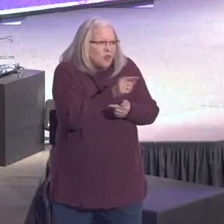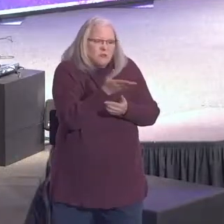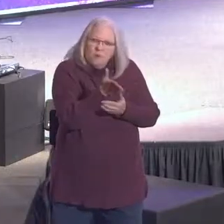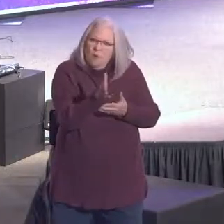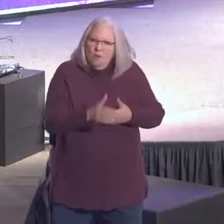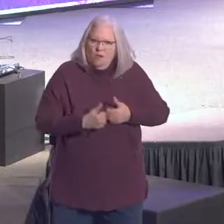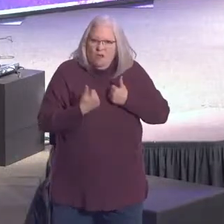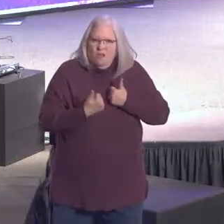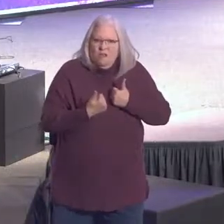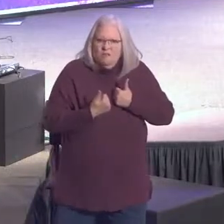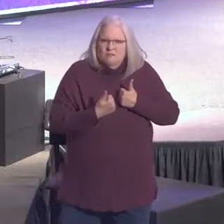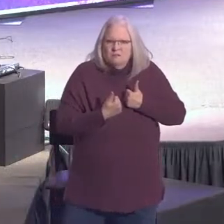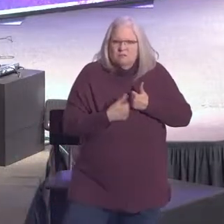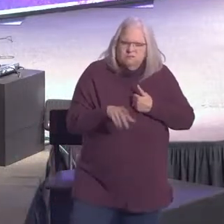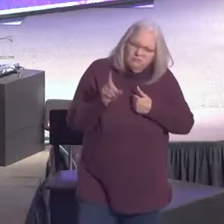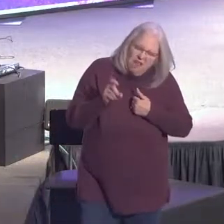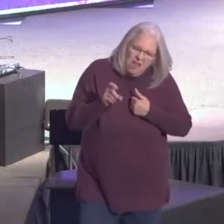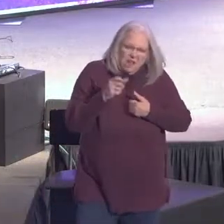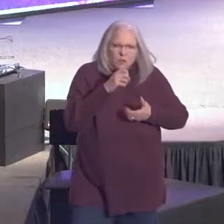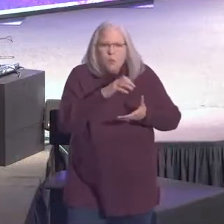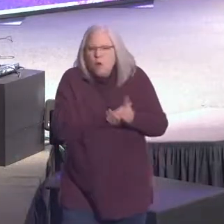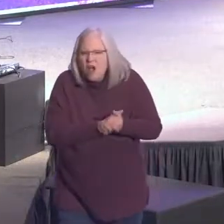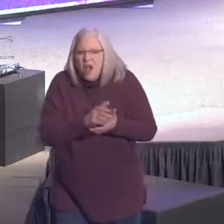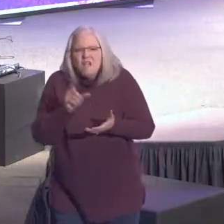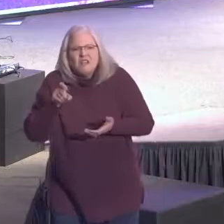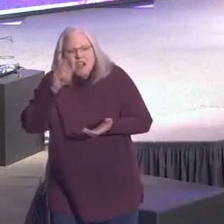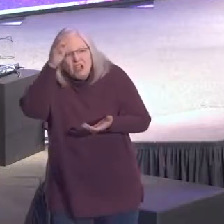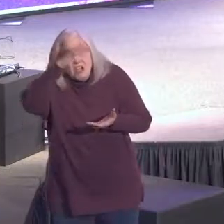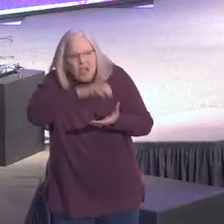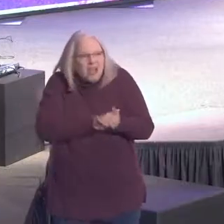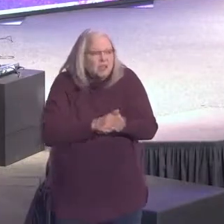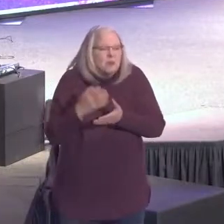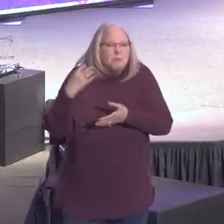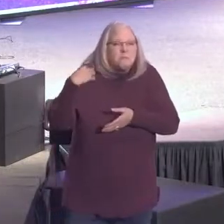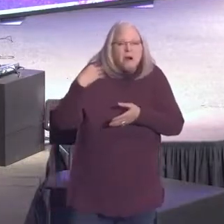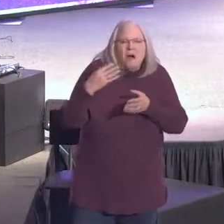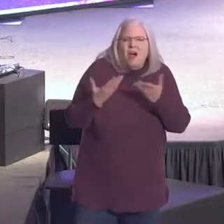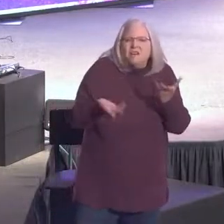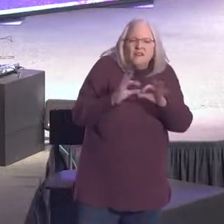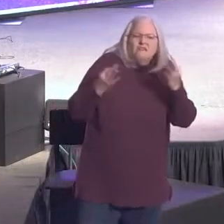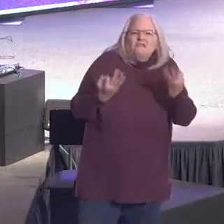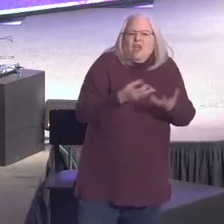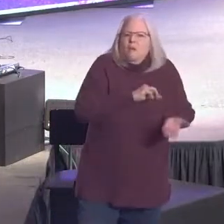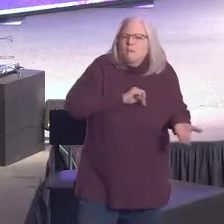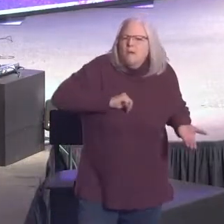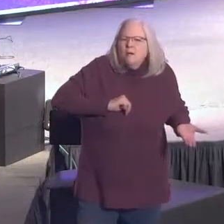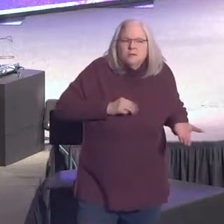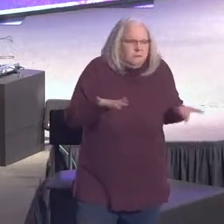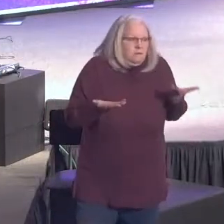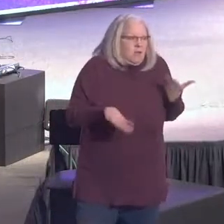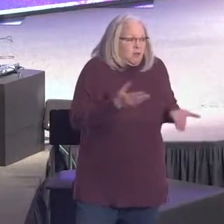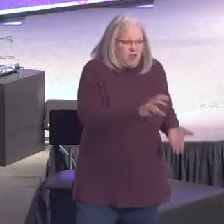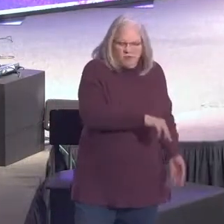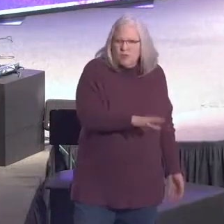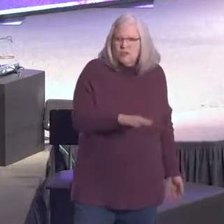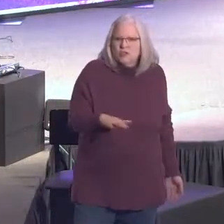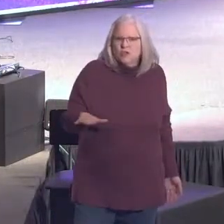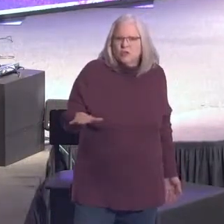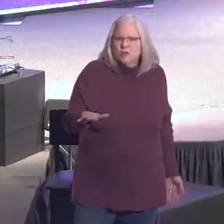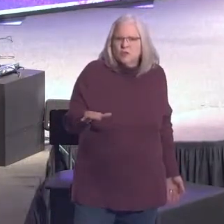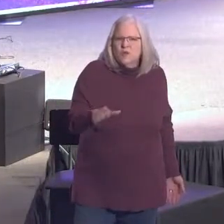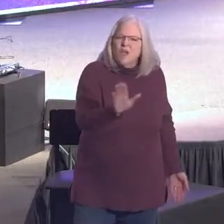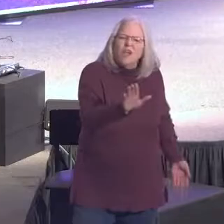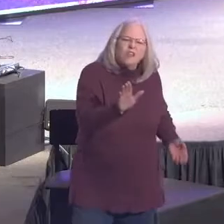life. Ex-spouse or boss or maybe even your own family members, maybe even children, and you live with